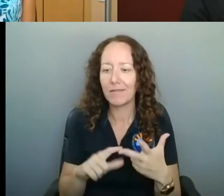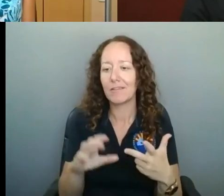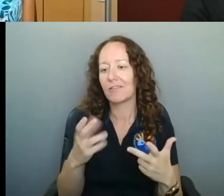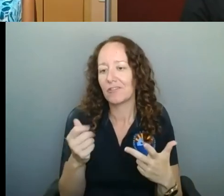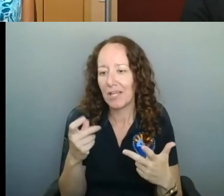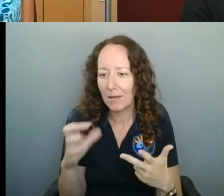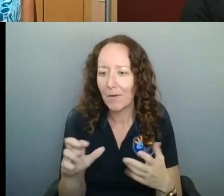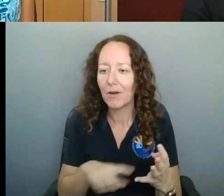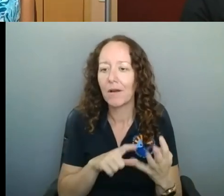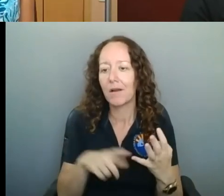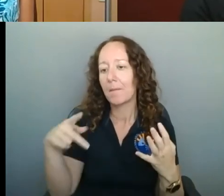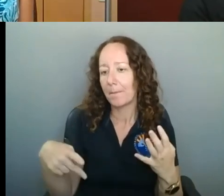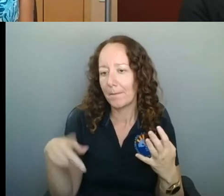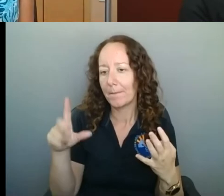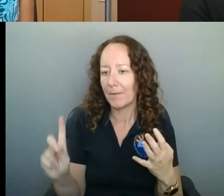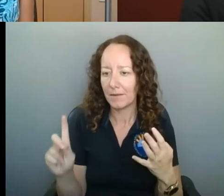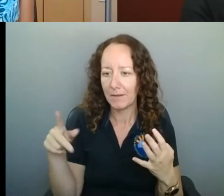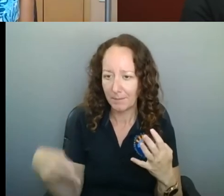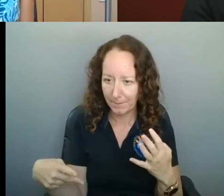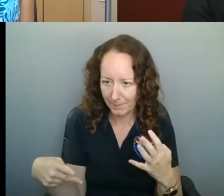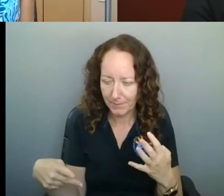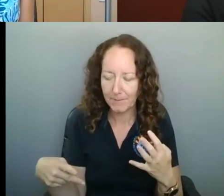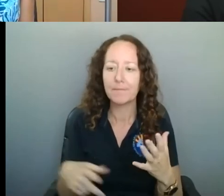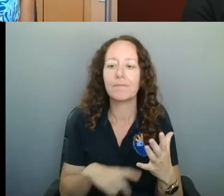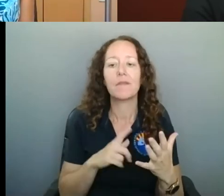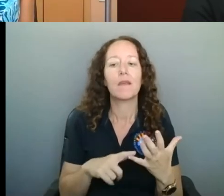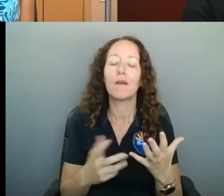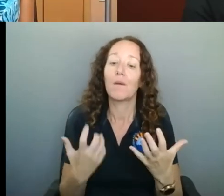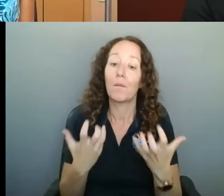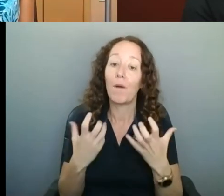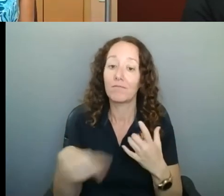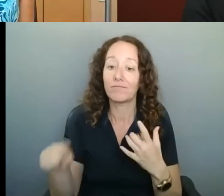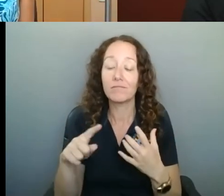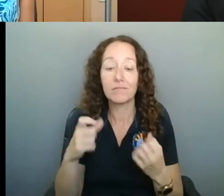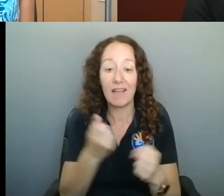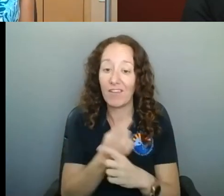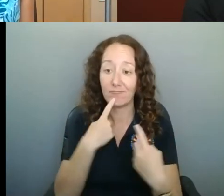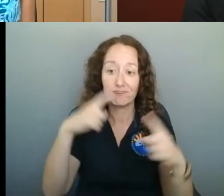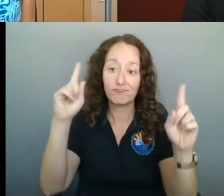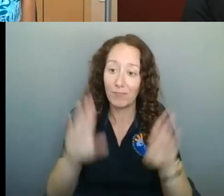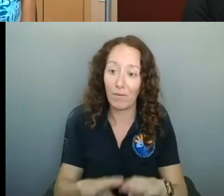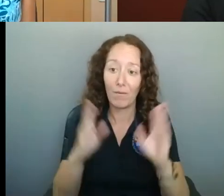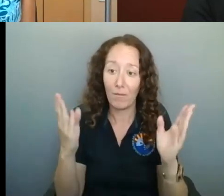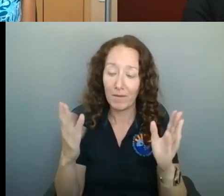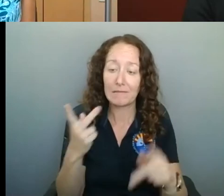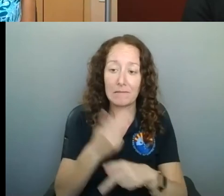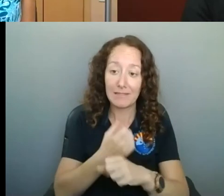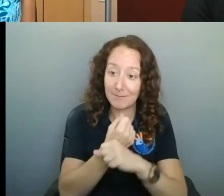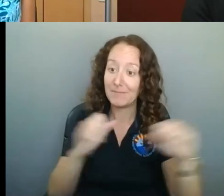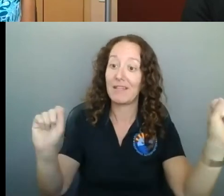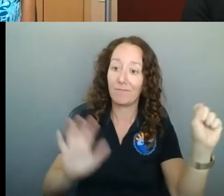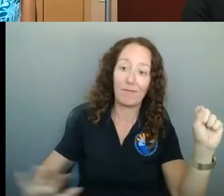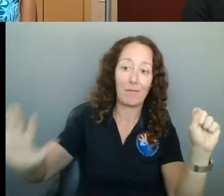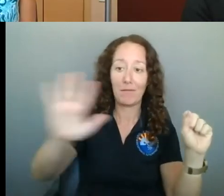to see everybody be successful and get reopened and keep everyone safe. So again, thanks to all of our speakers